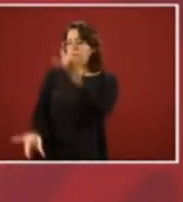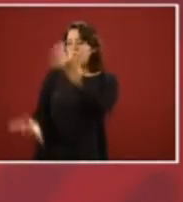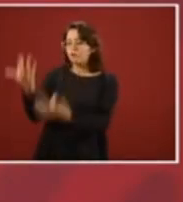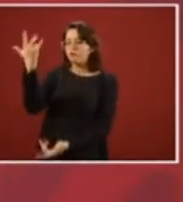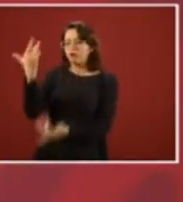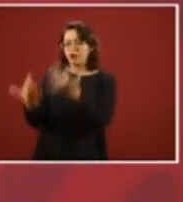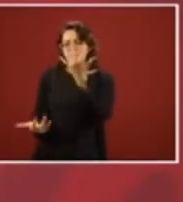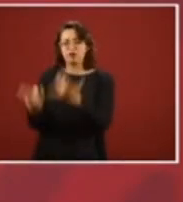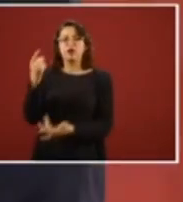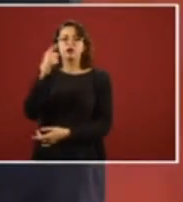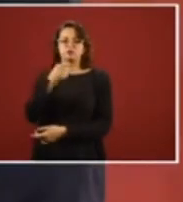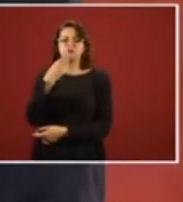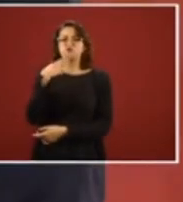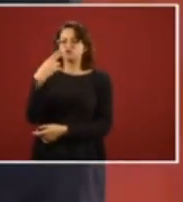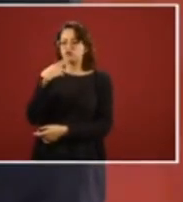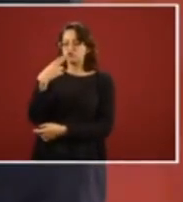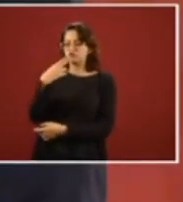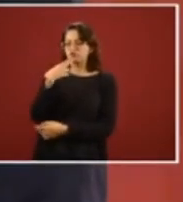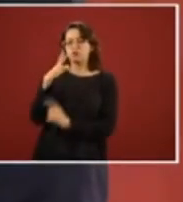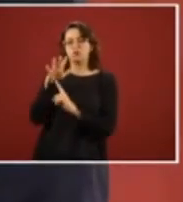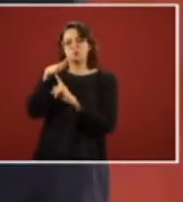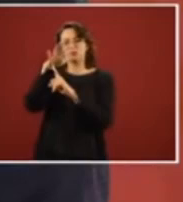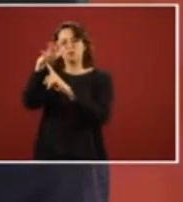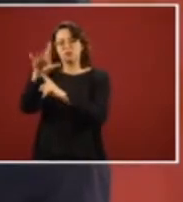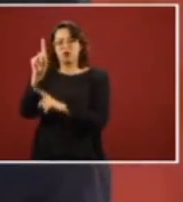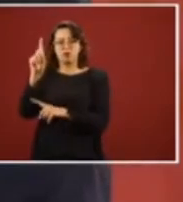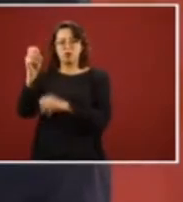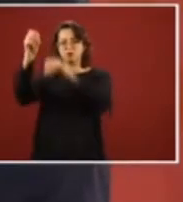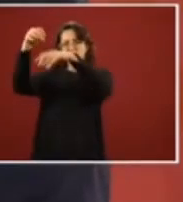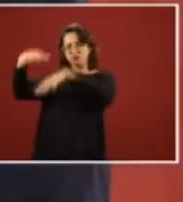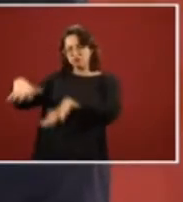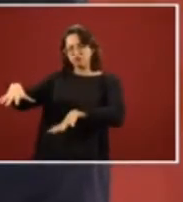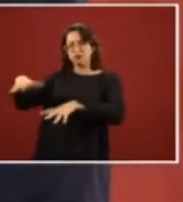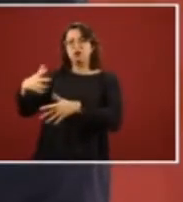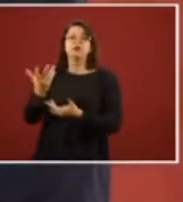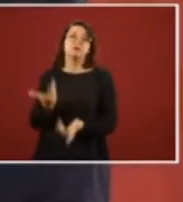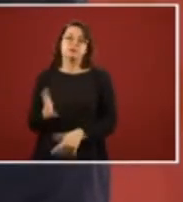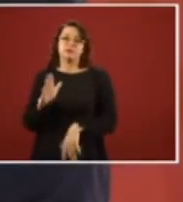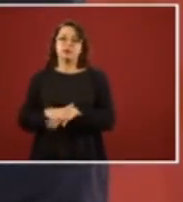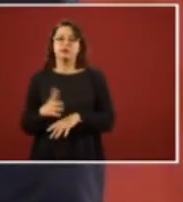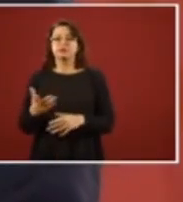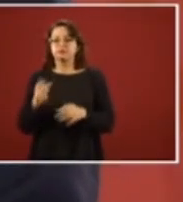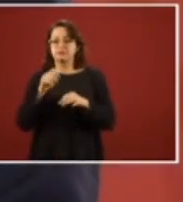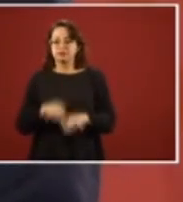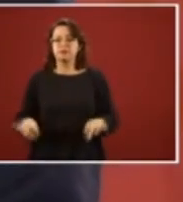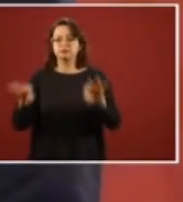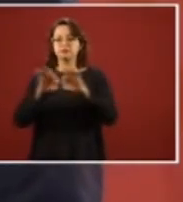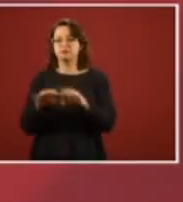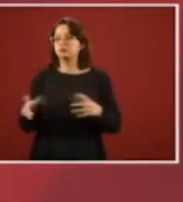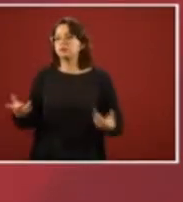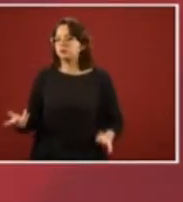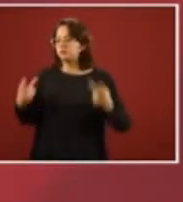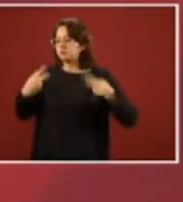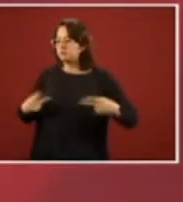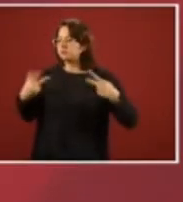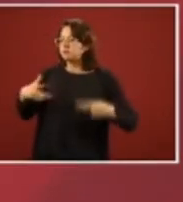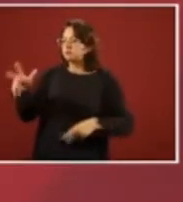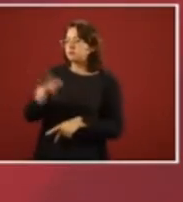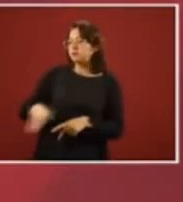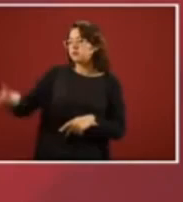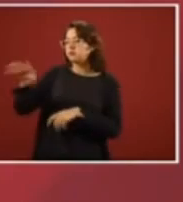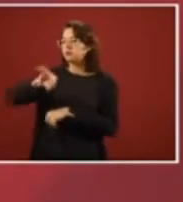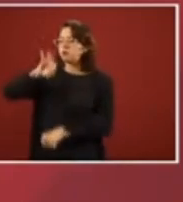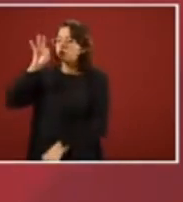Equipment to turn off fires or put out fires. And of course, public security, civil